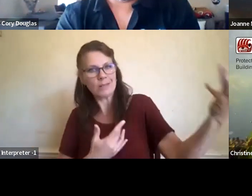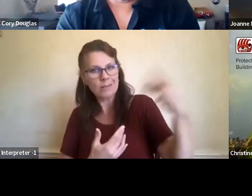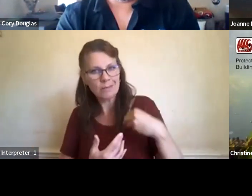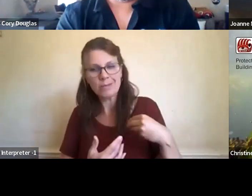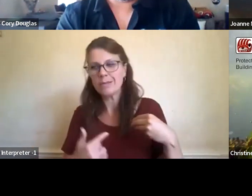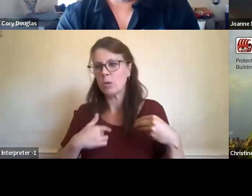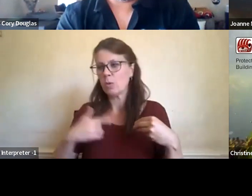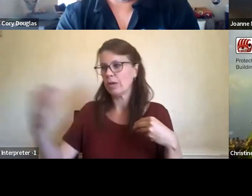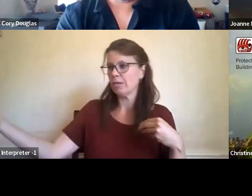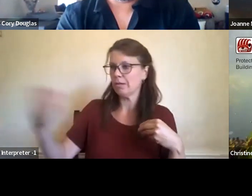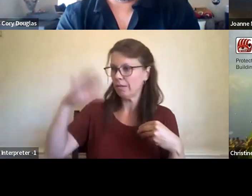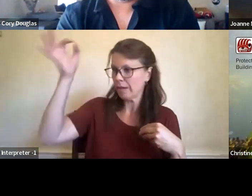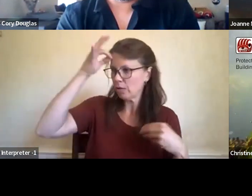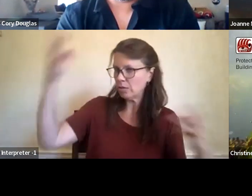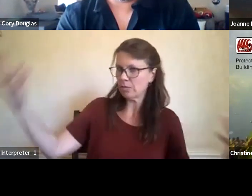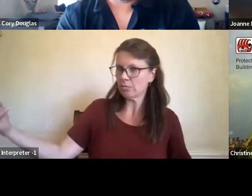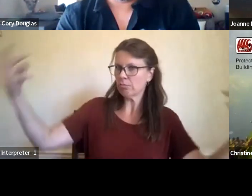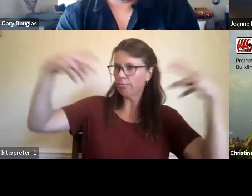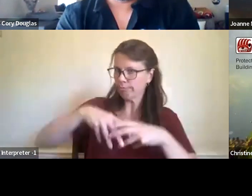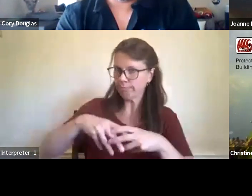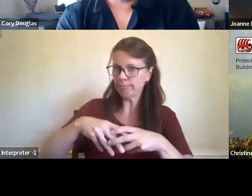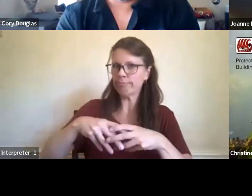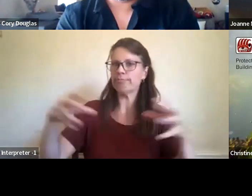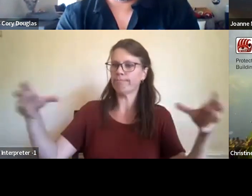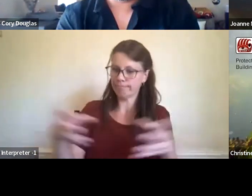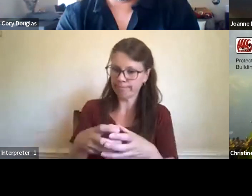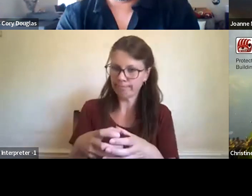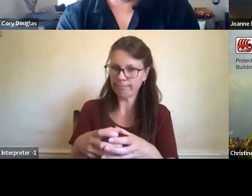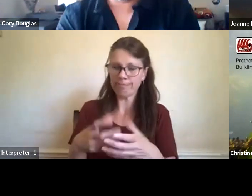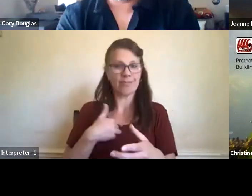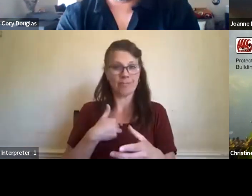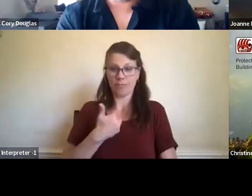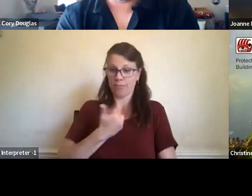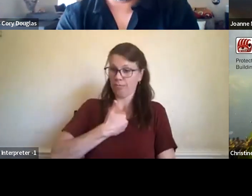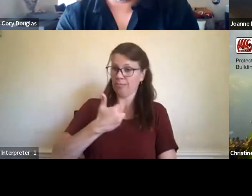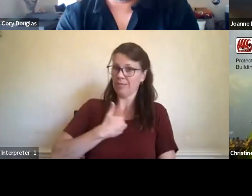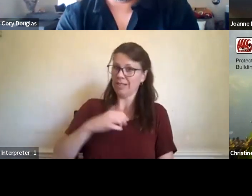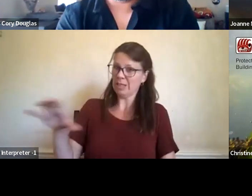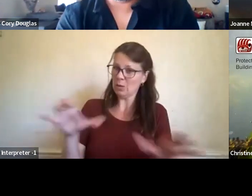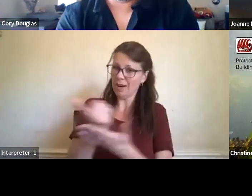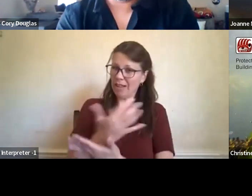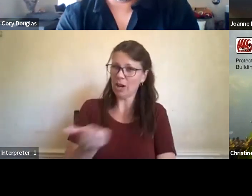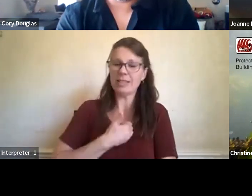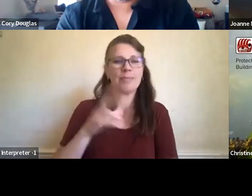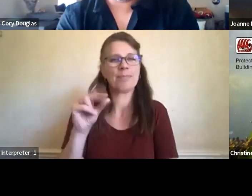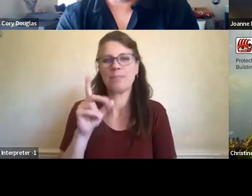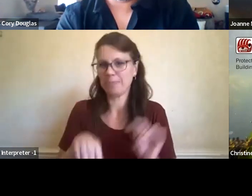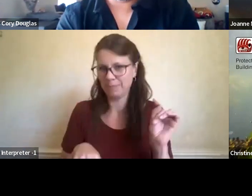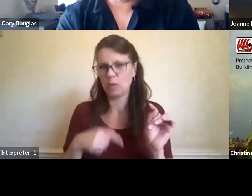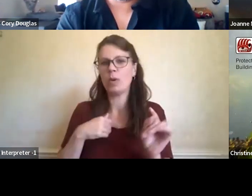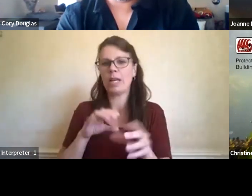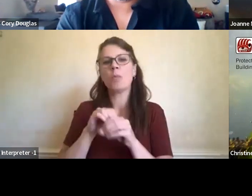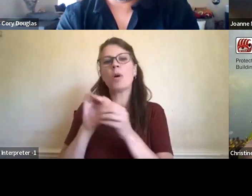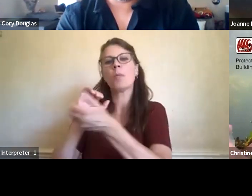big corporations to help us do all of that work. Cause we can't do it alone. So I, I think when, yeah, it's a little bit more